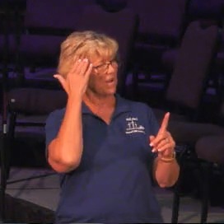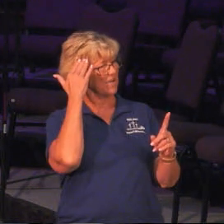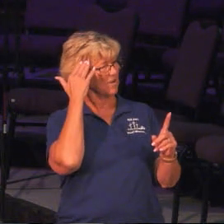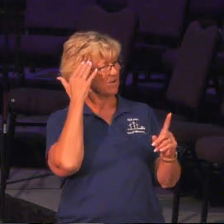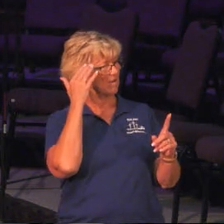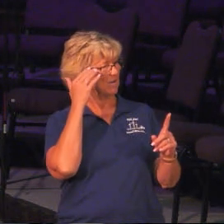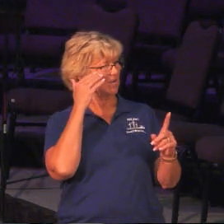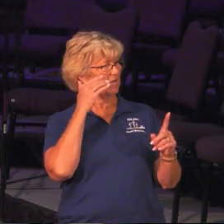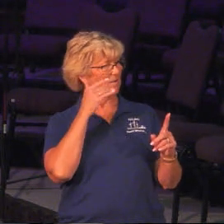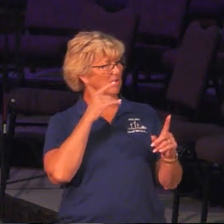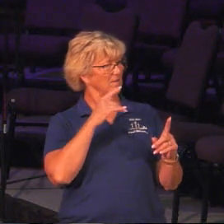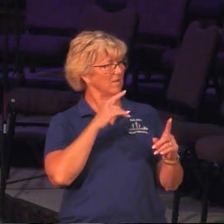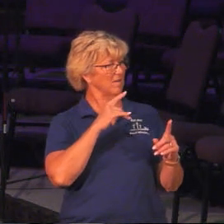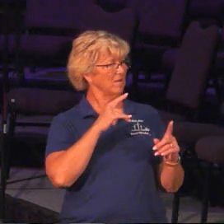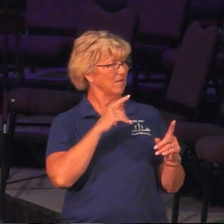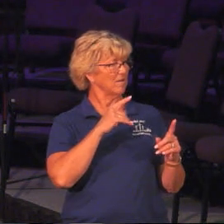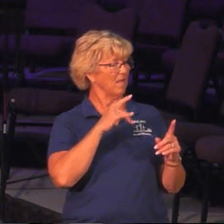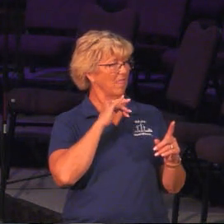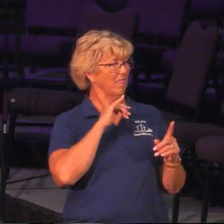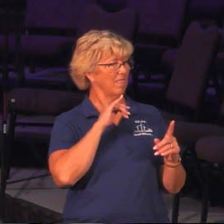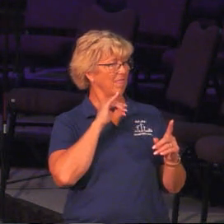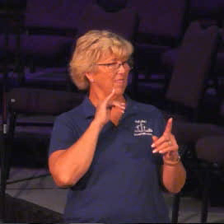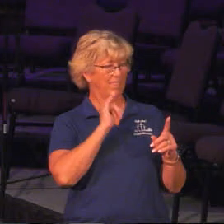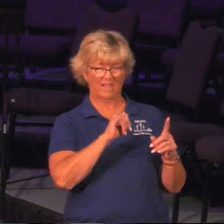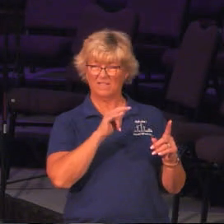that's finally the church planners and VBS teachers.